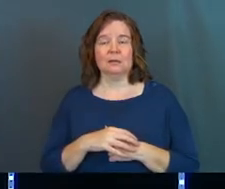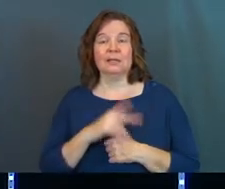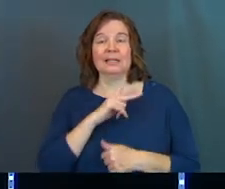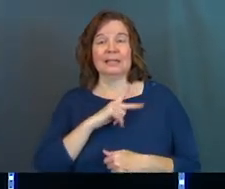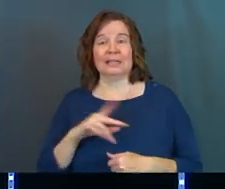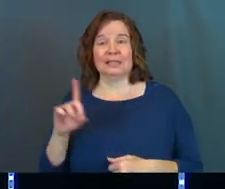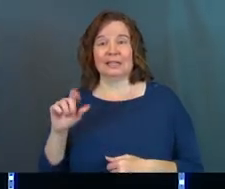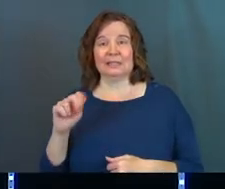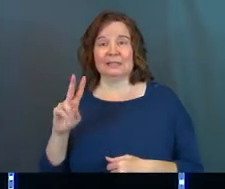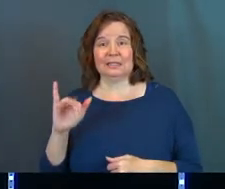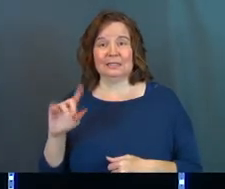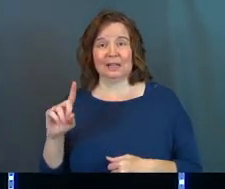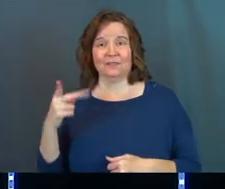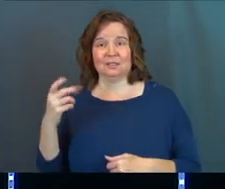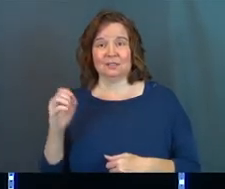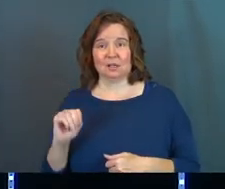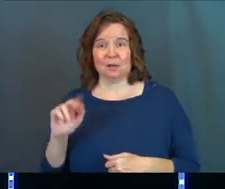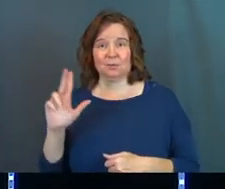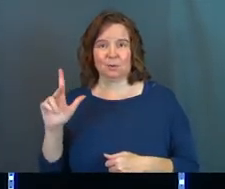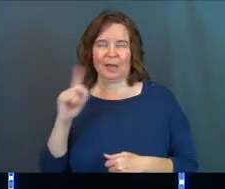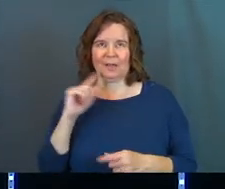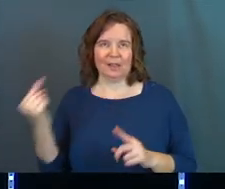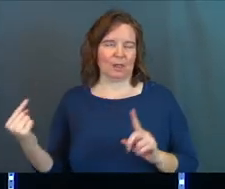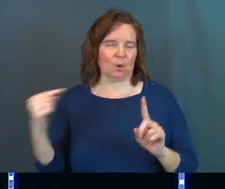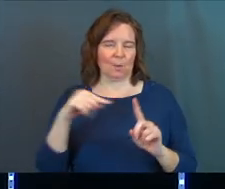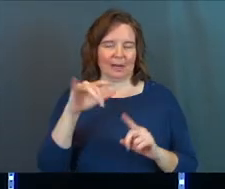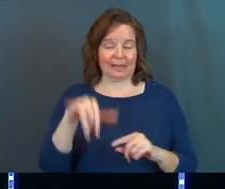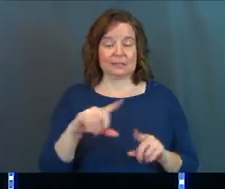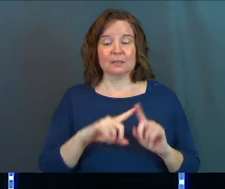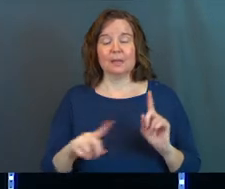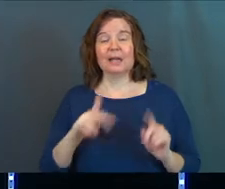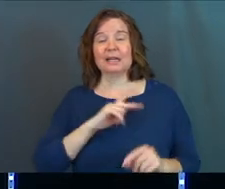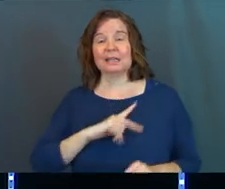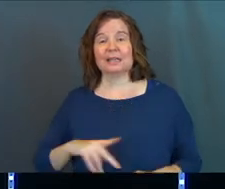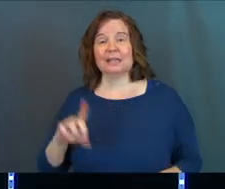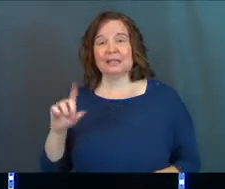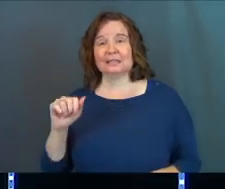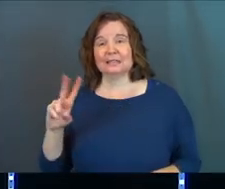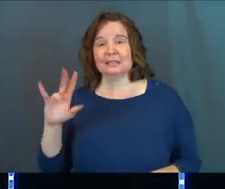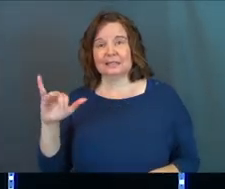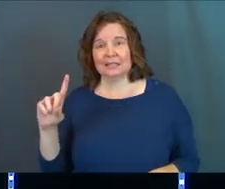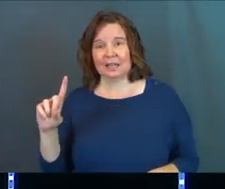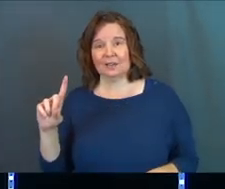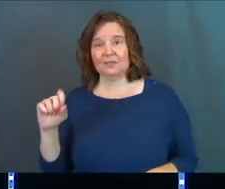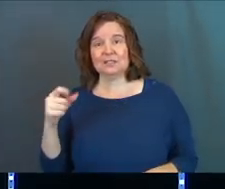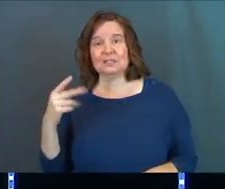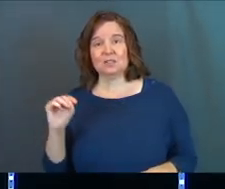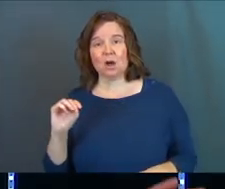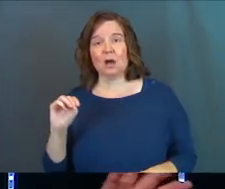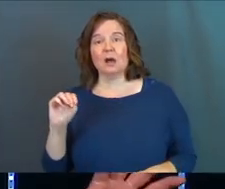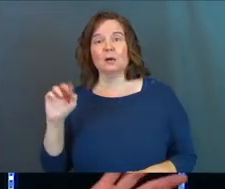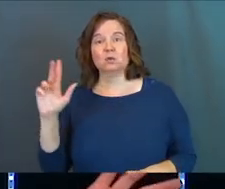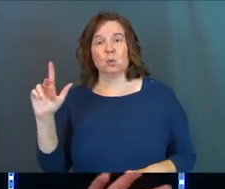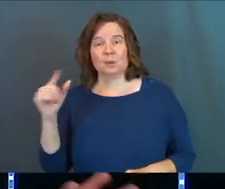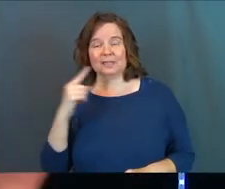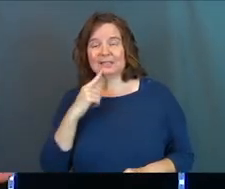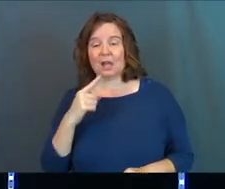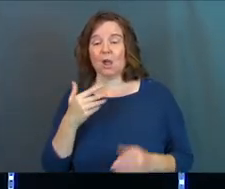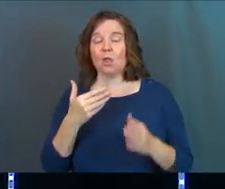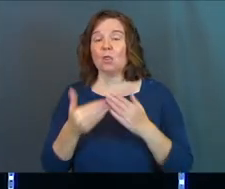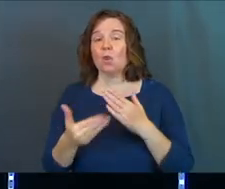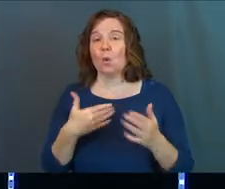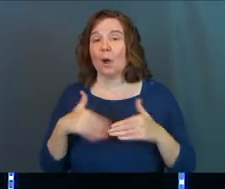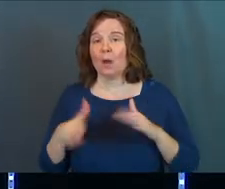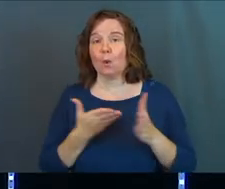King David in Psalm 23, I feel like we keep going back to this, but it's like King David in Psalm 23 says what? says, though